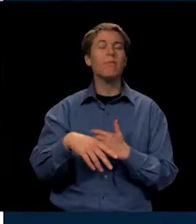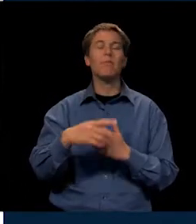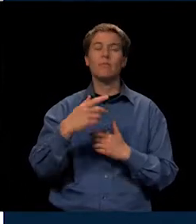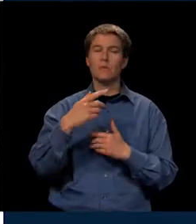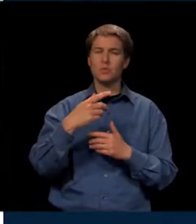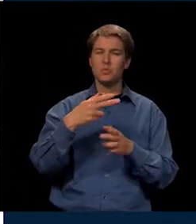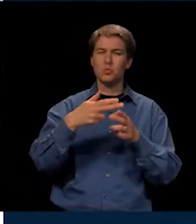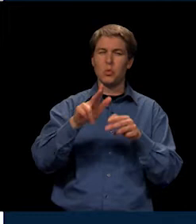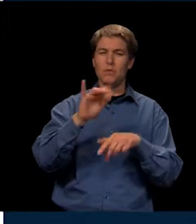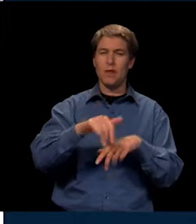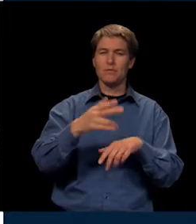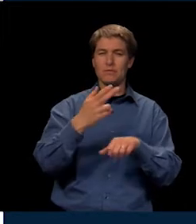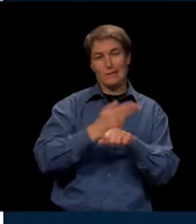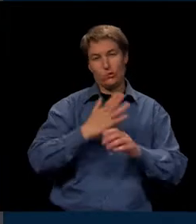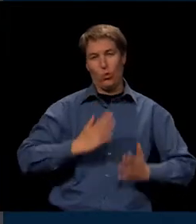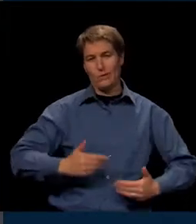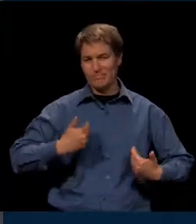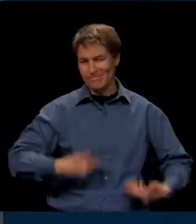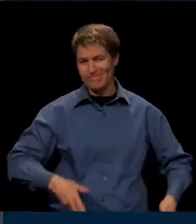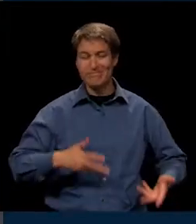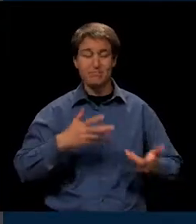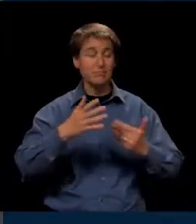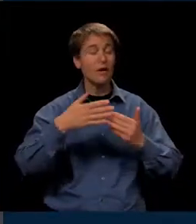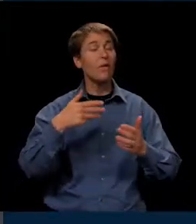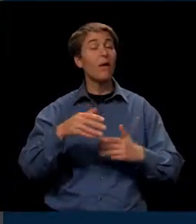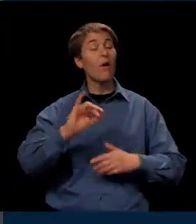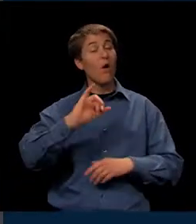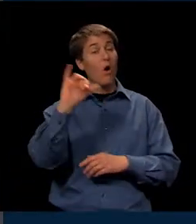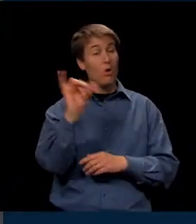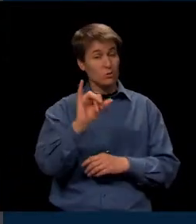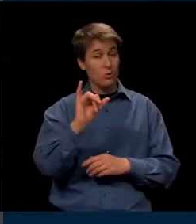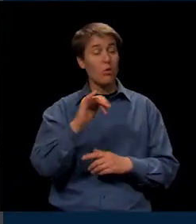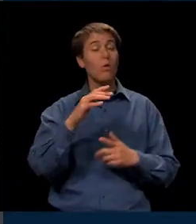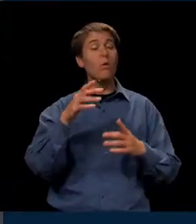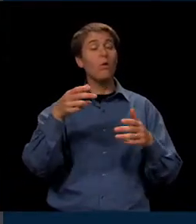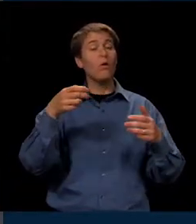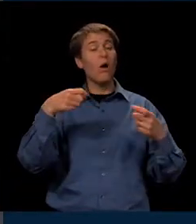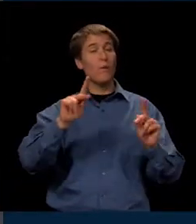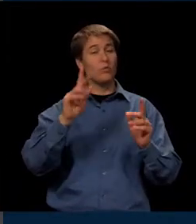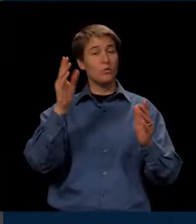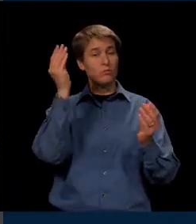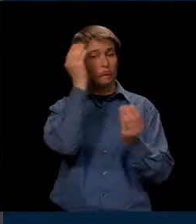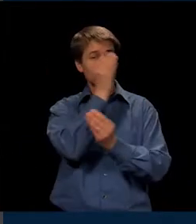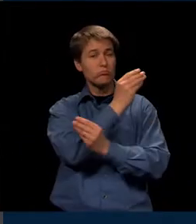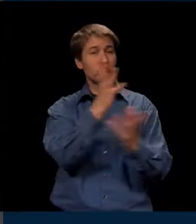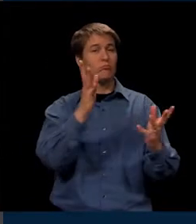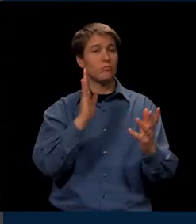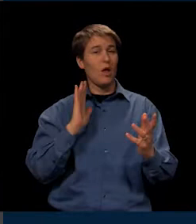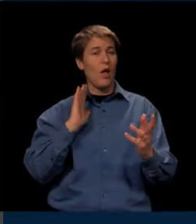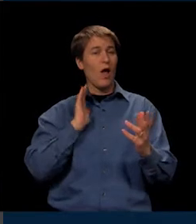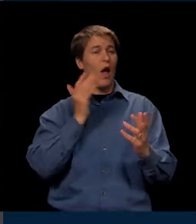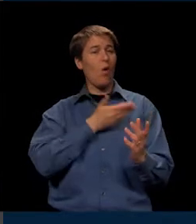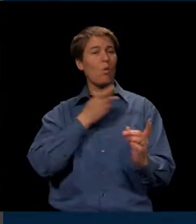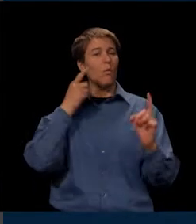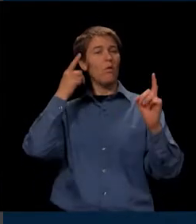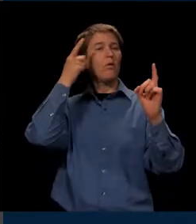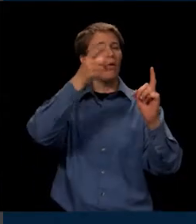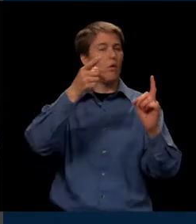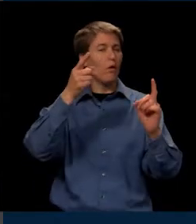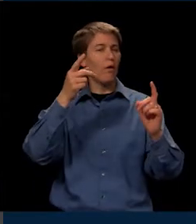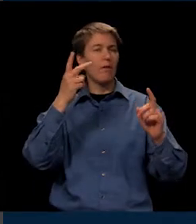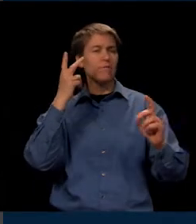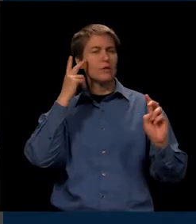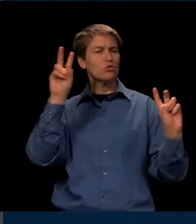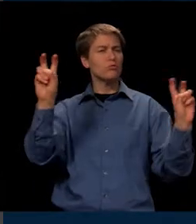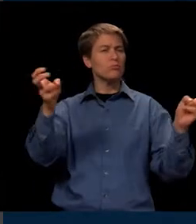that, being the historian these days. We also then had an opportunity to share a vision of what Olathe West was going